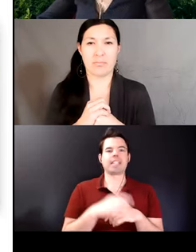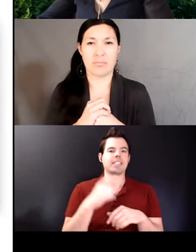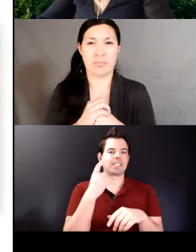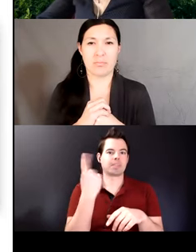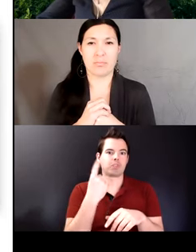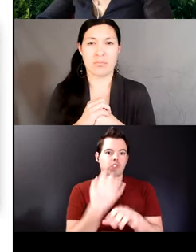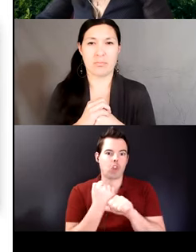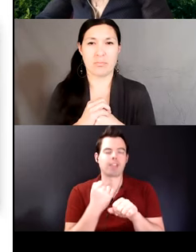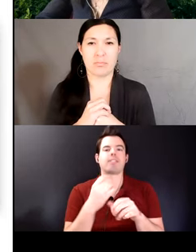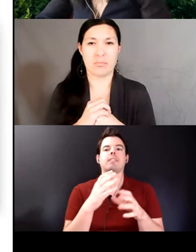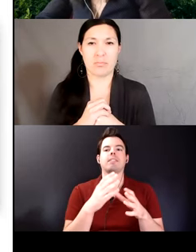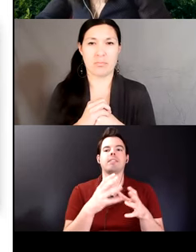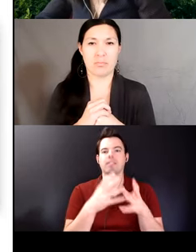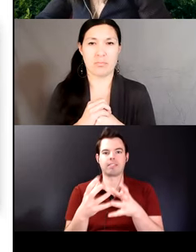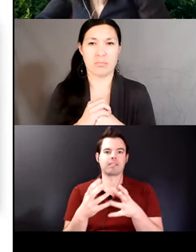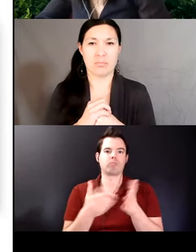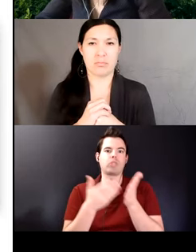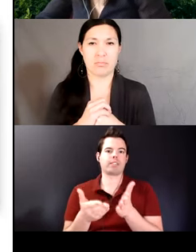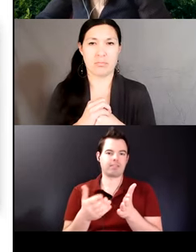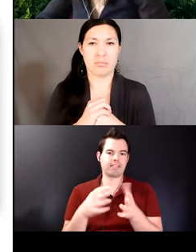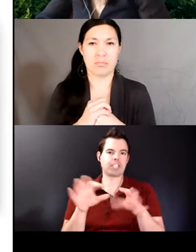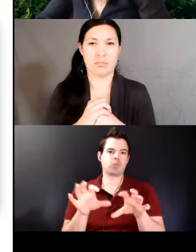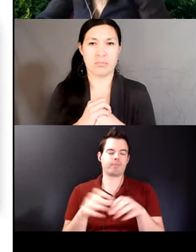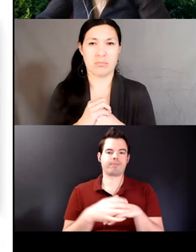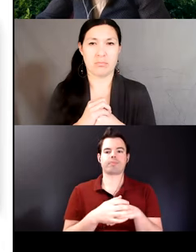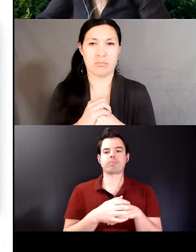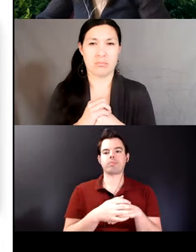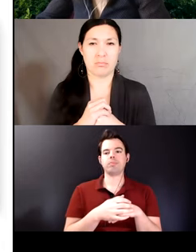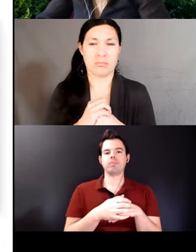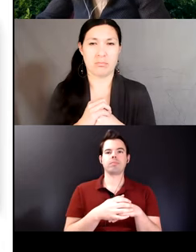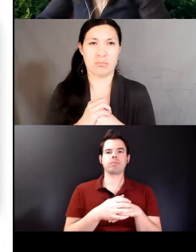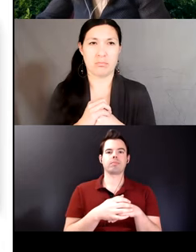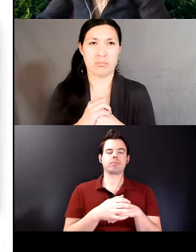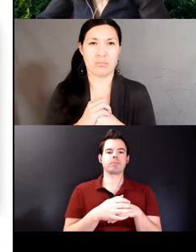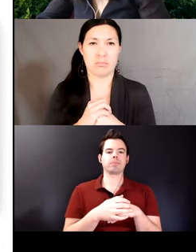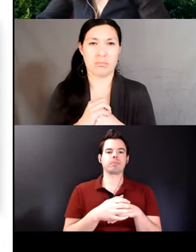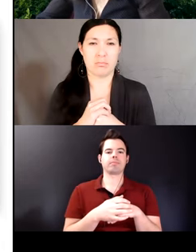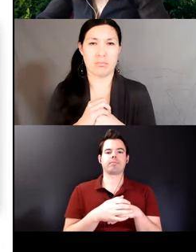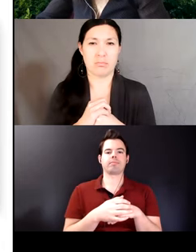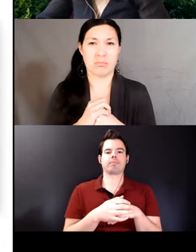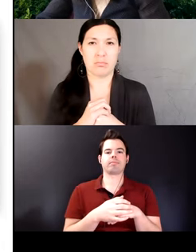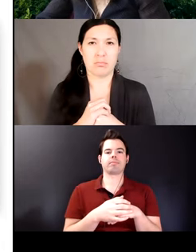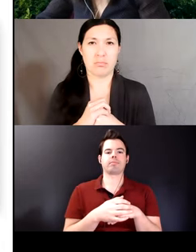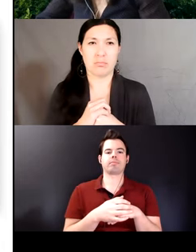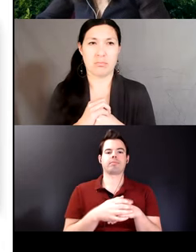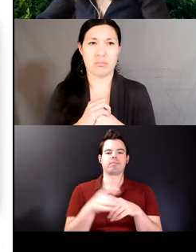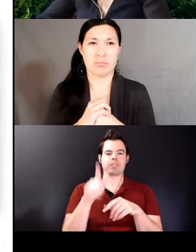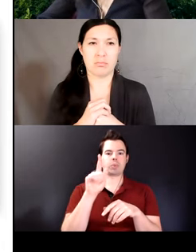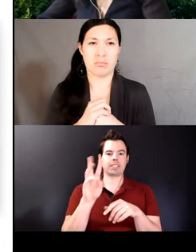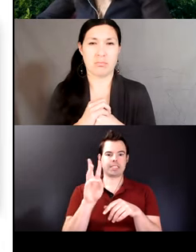the subject takes it as it goes the recently possessed object as in 26